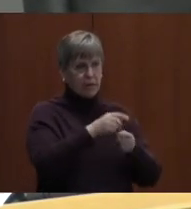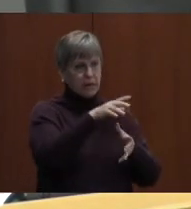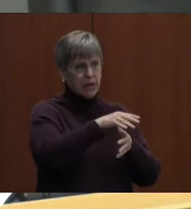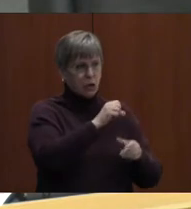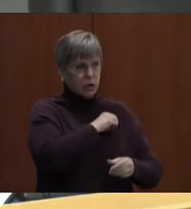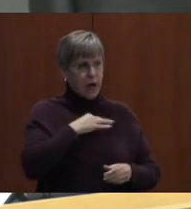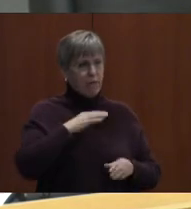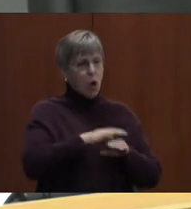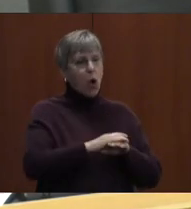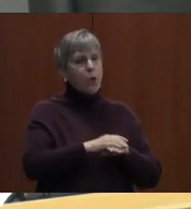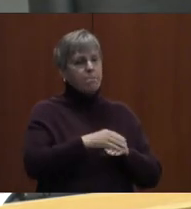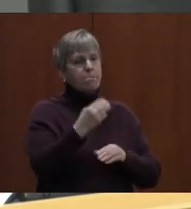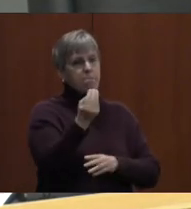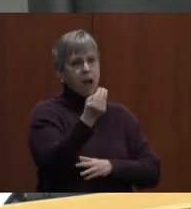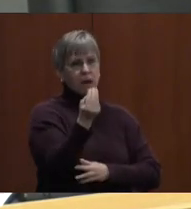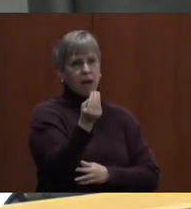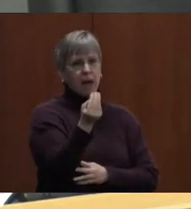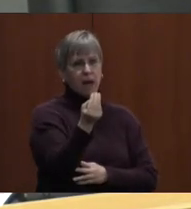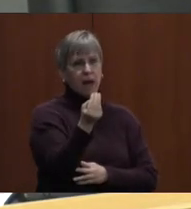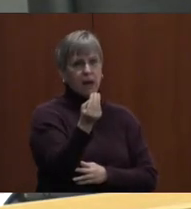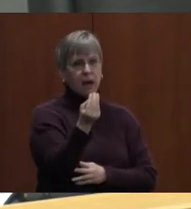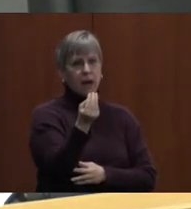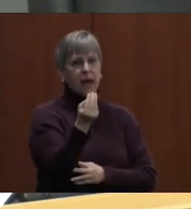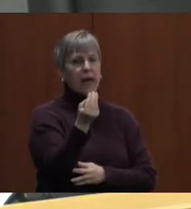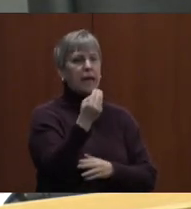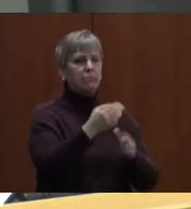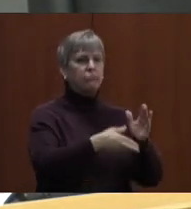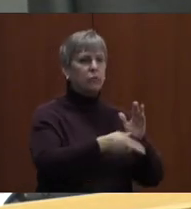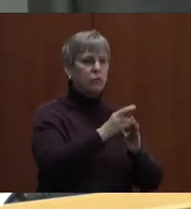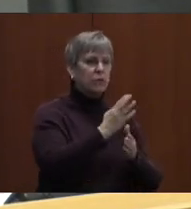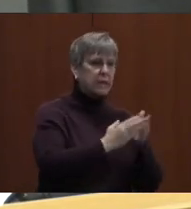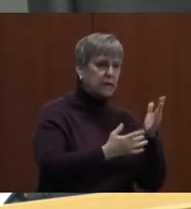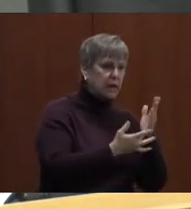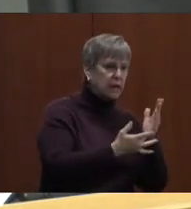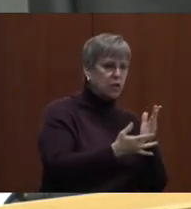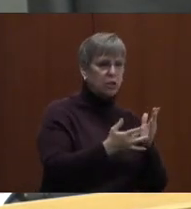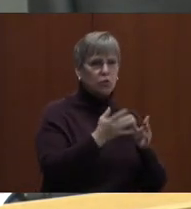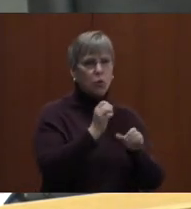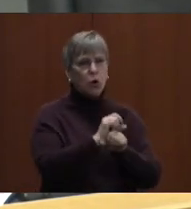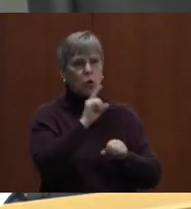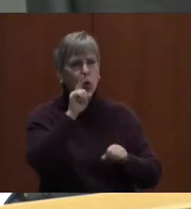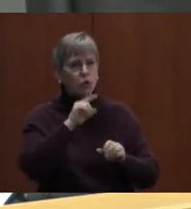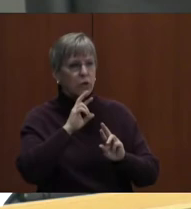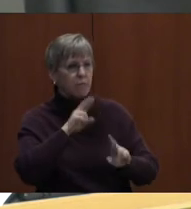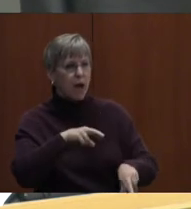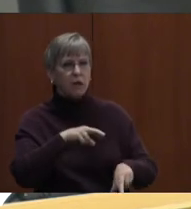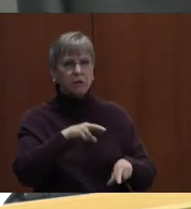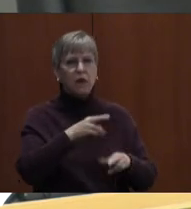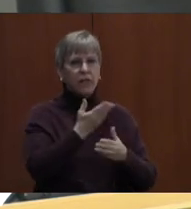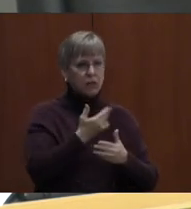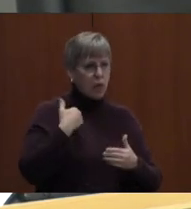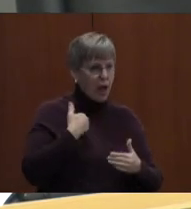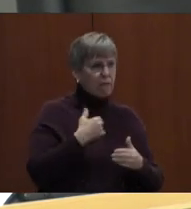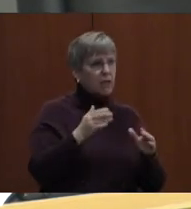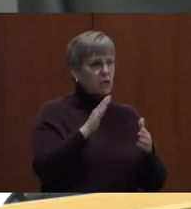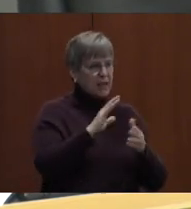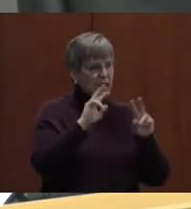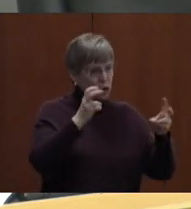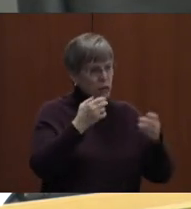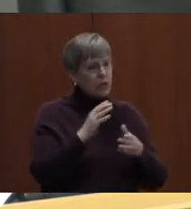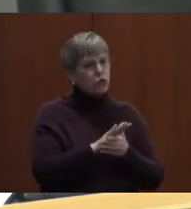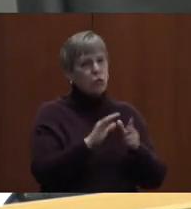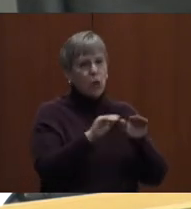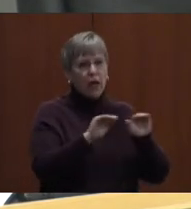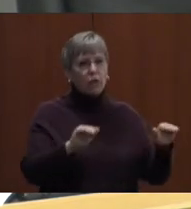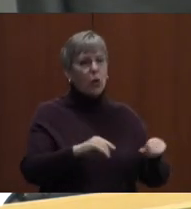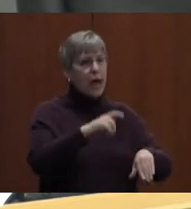Monday. I actually went through some of the technician work order response efforts that we have at the school level as well as the